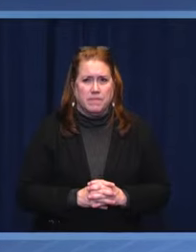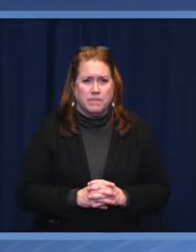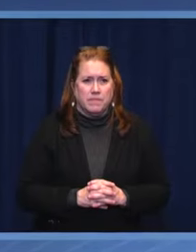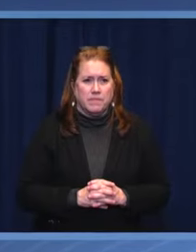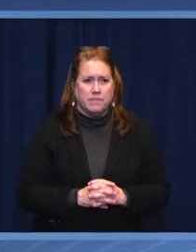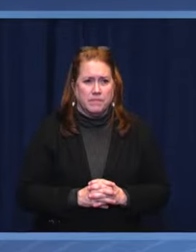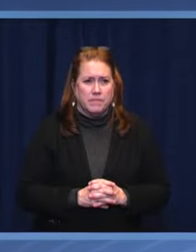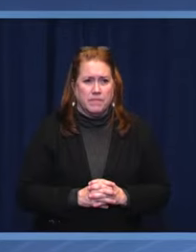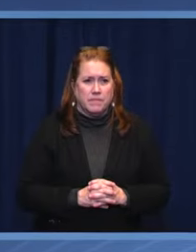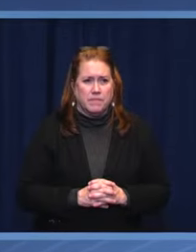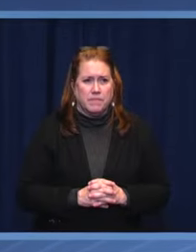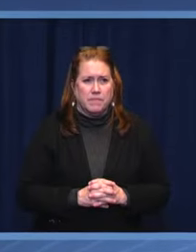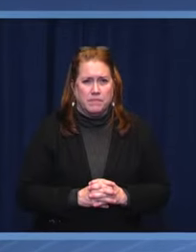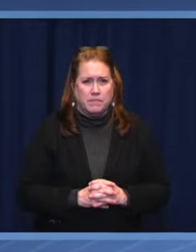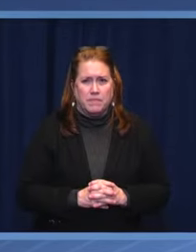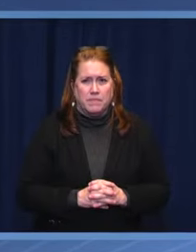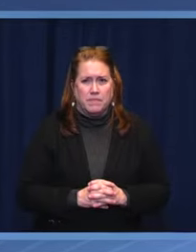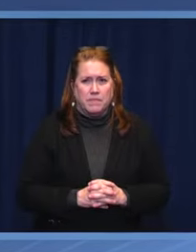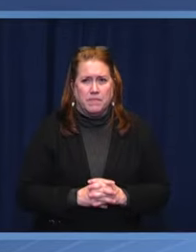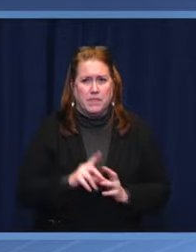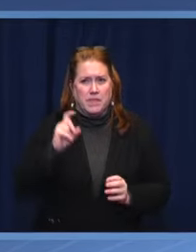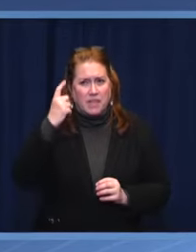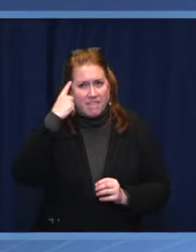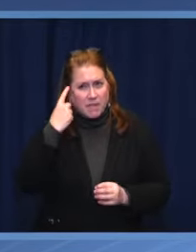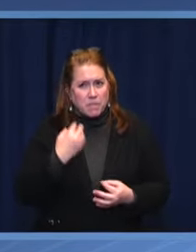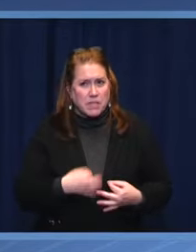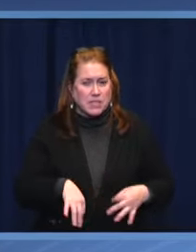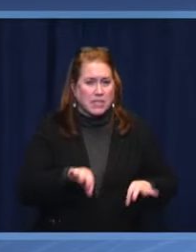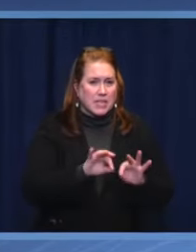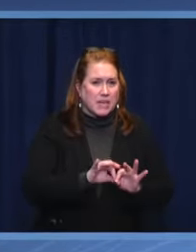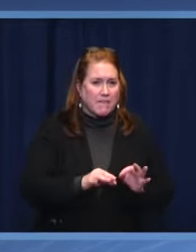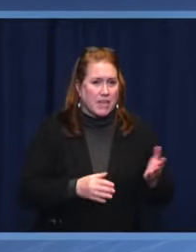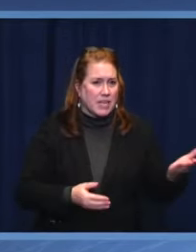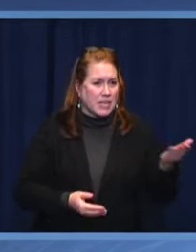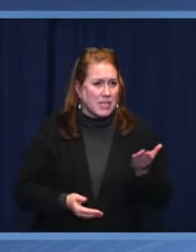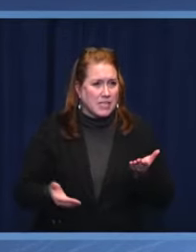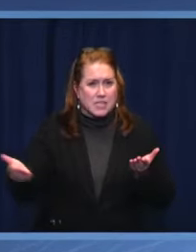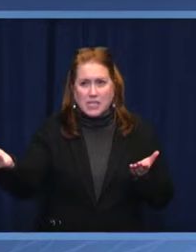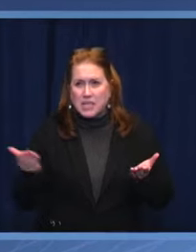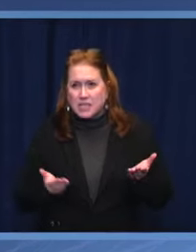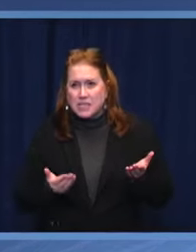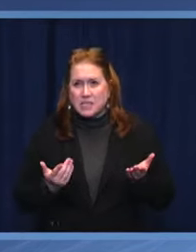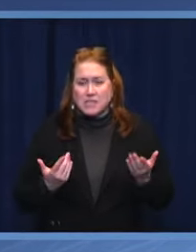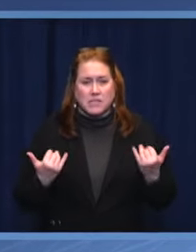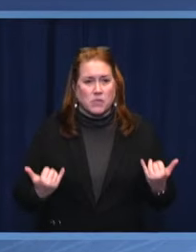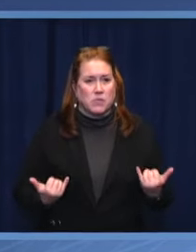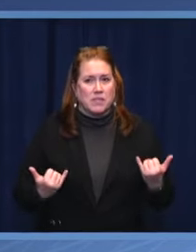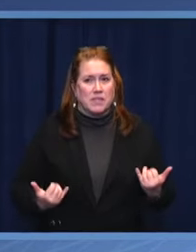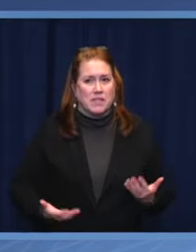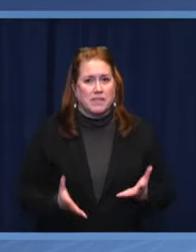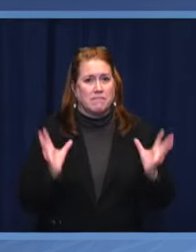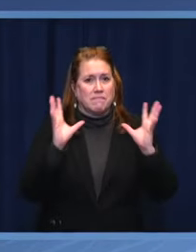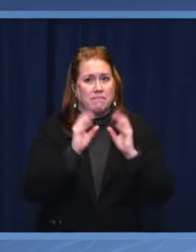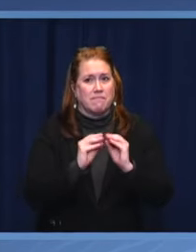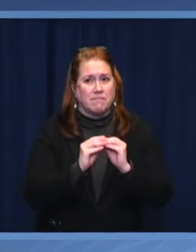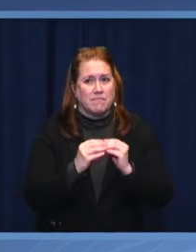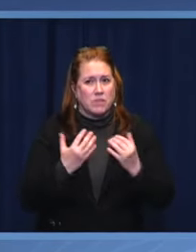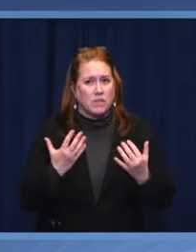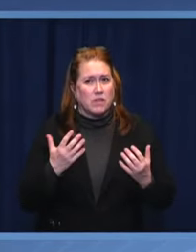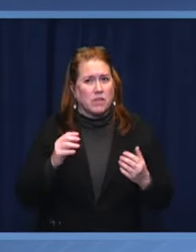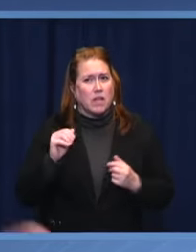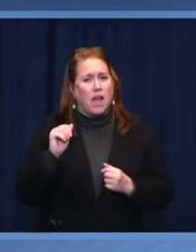Government, distinguished guests. I'm honored to address today's summit and to join our allies in promoting